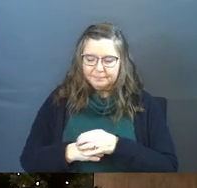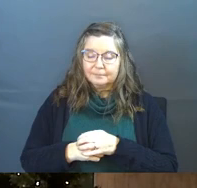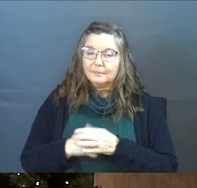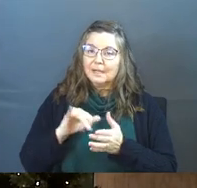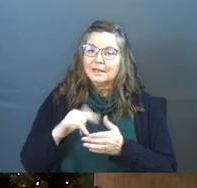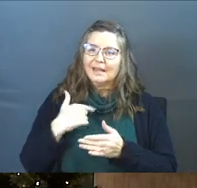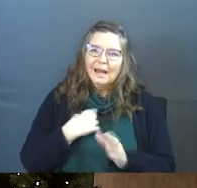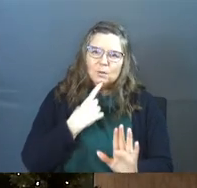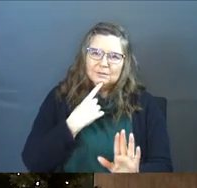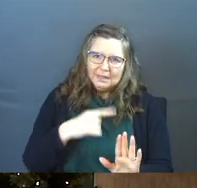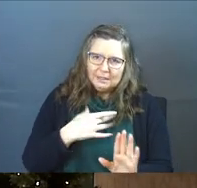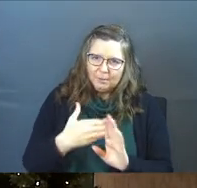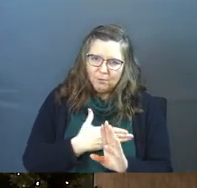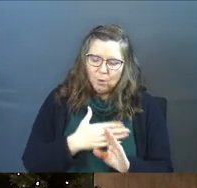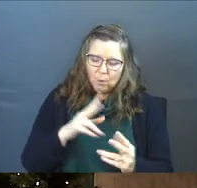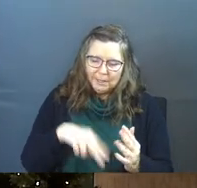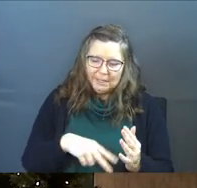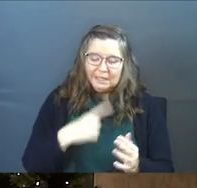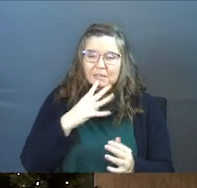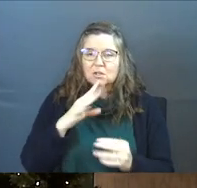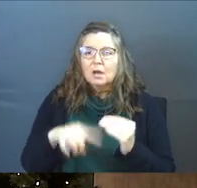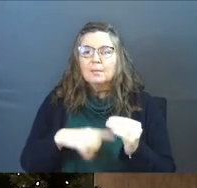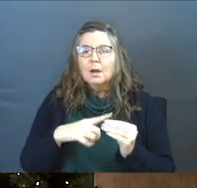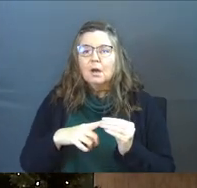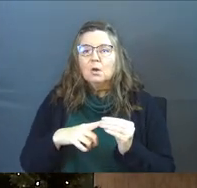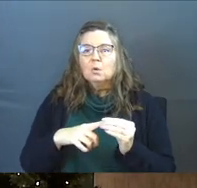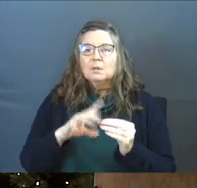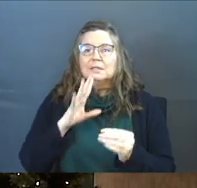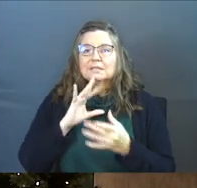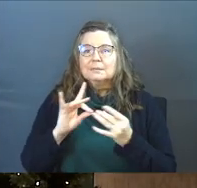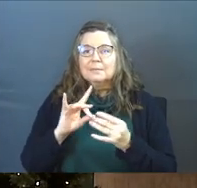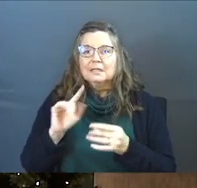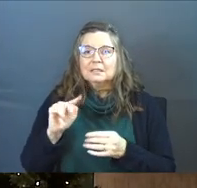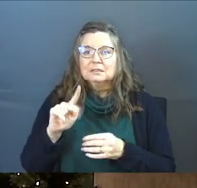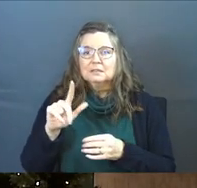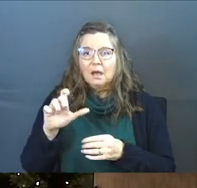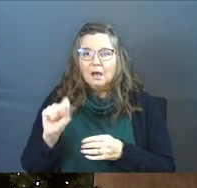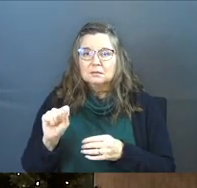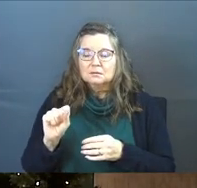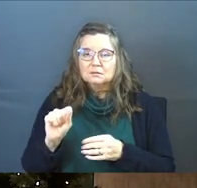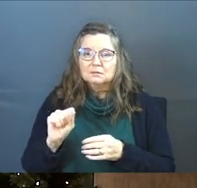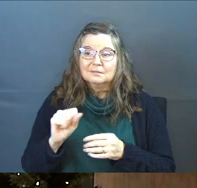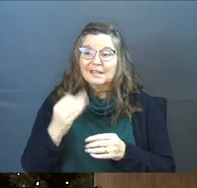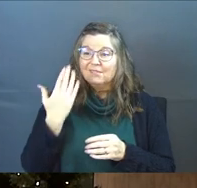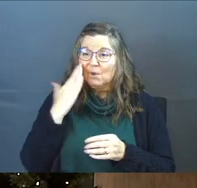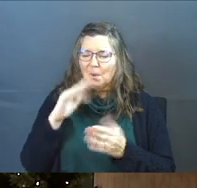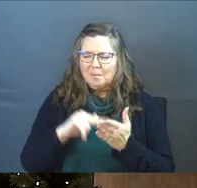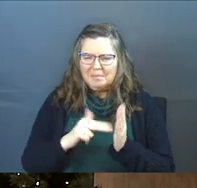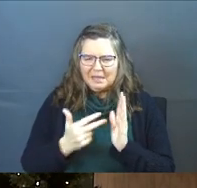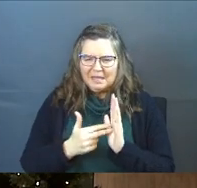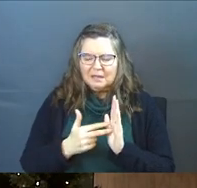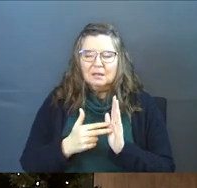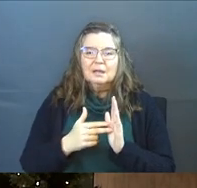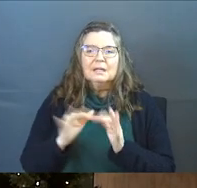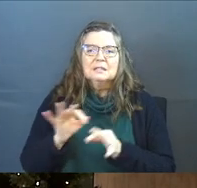And in this, I'll just say this before we read it. He's talking about speaking in tongues, which if you don't know anything about that, it's a, it's a spiritual gift.